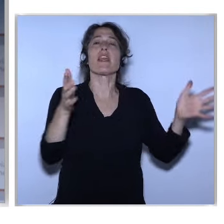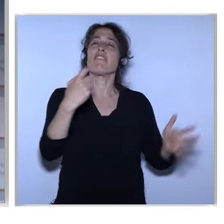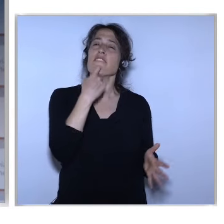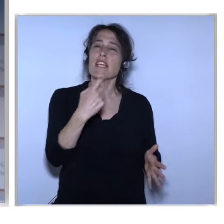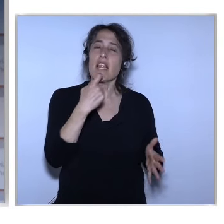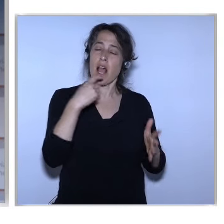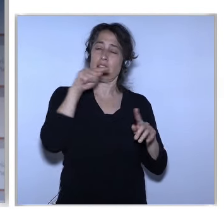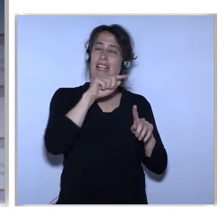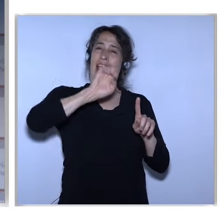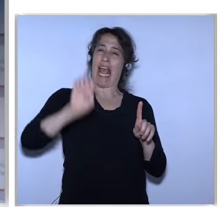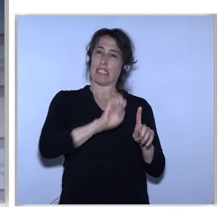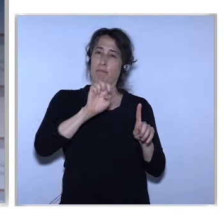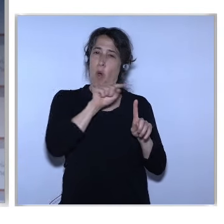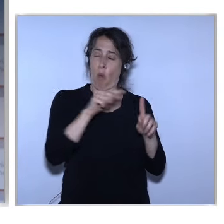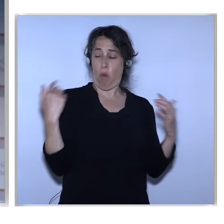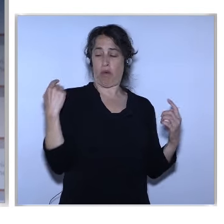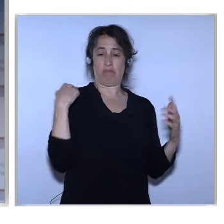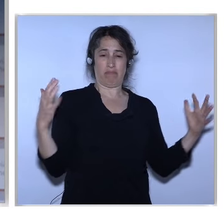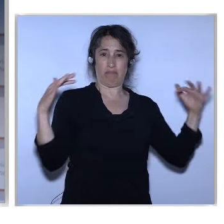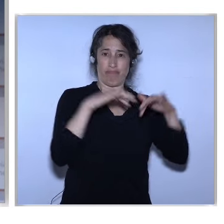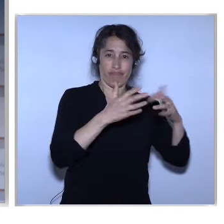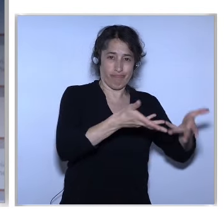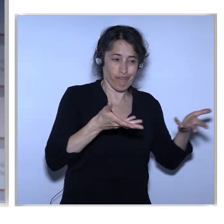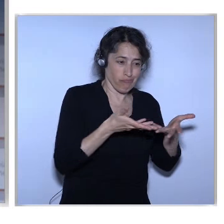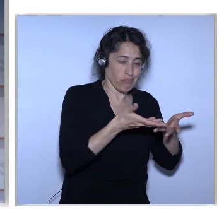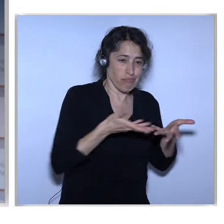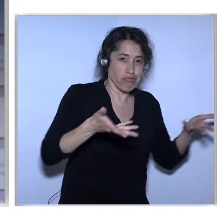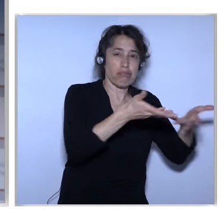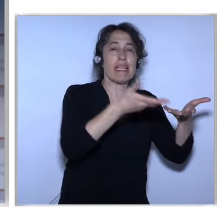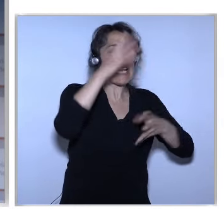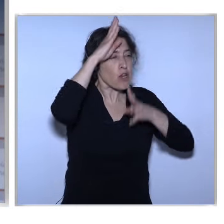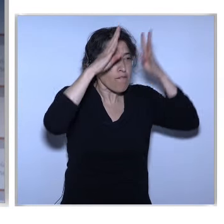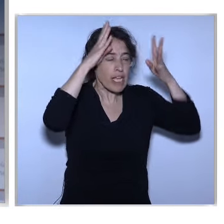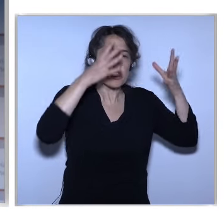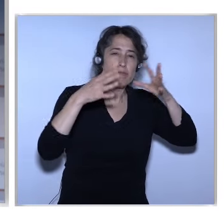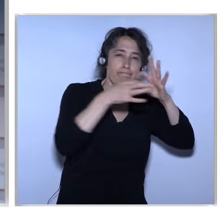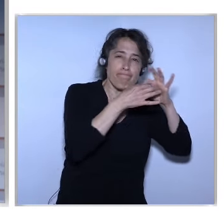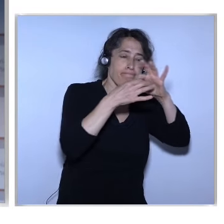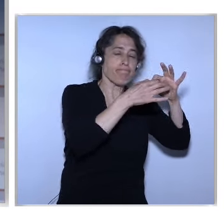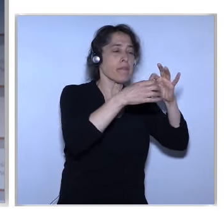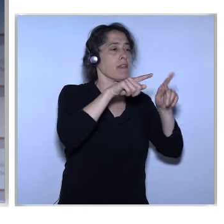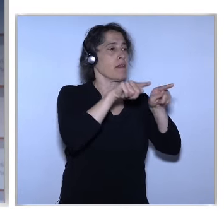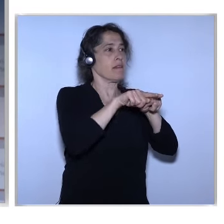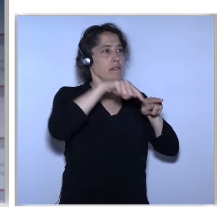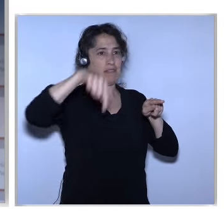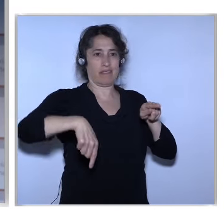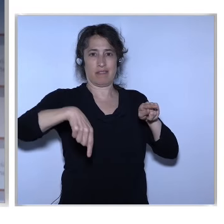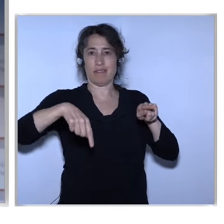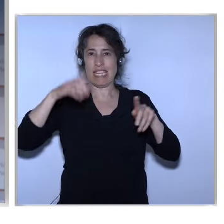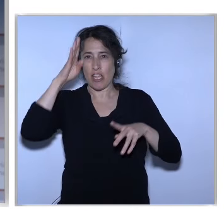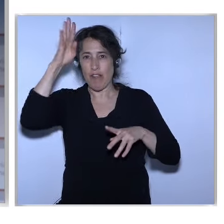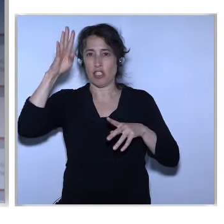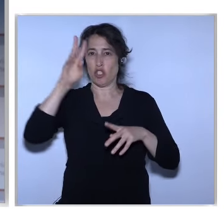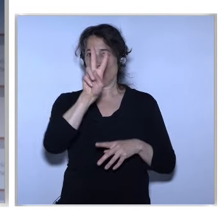our Both the Innovation camp Open innovation camp But that linked To the two day Open innovation 2